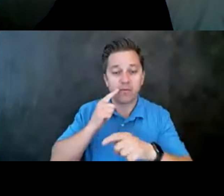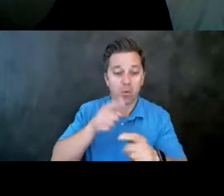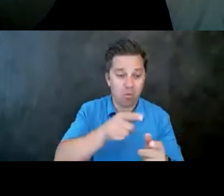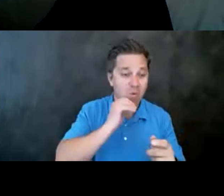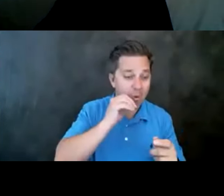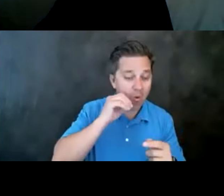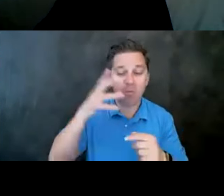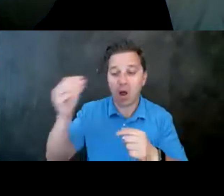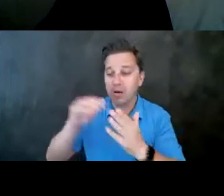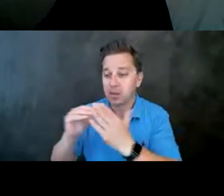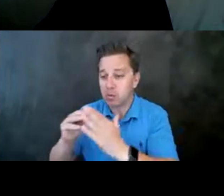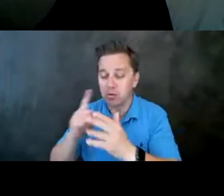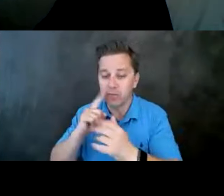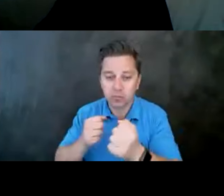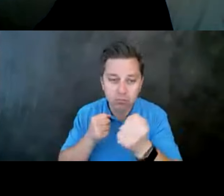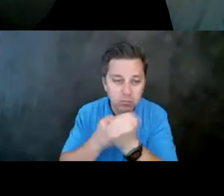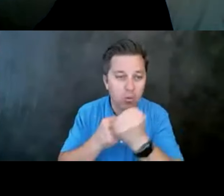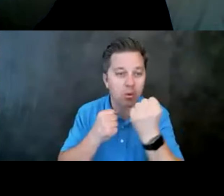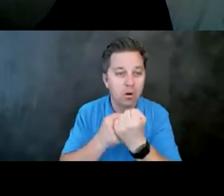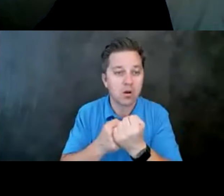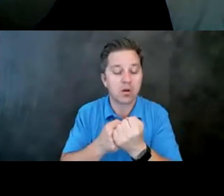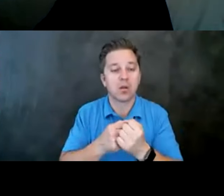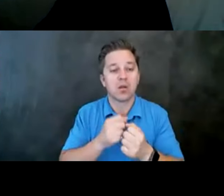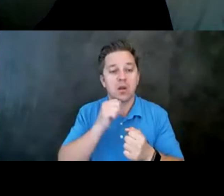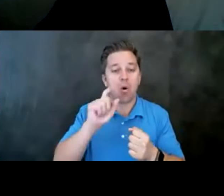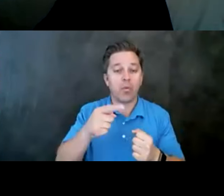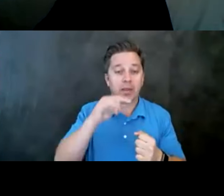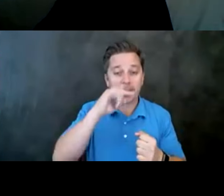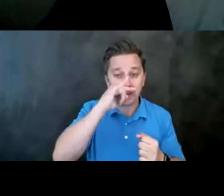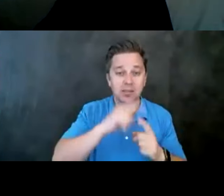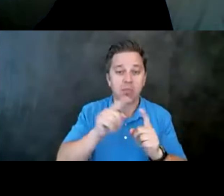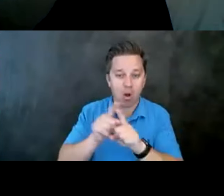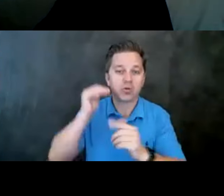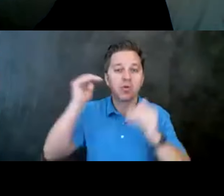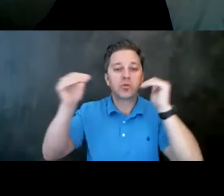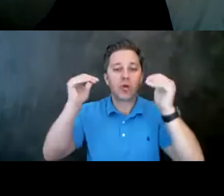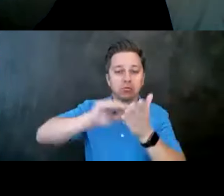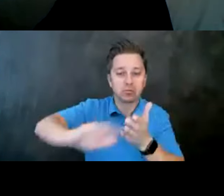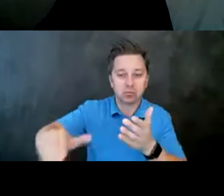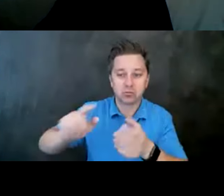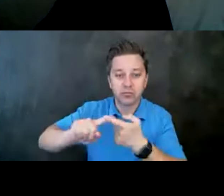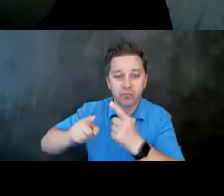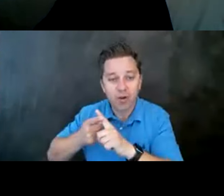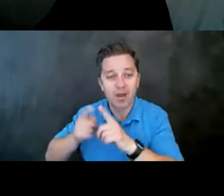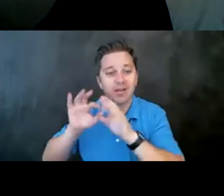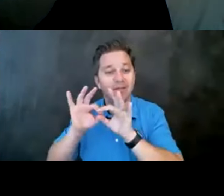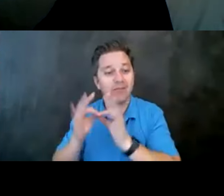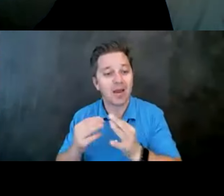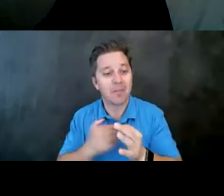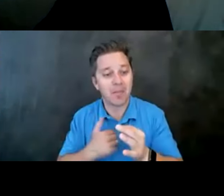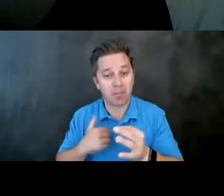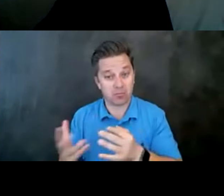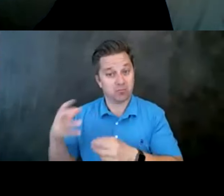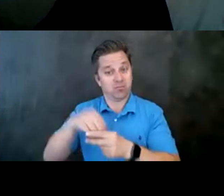to support not only kids, uh, but adults being discharged or friends and family members part of the discharge